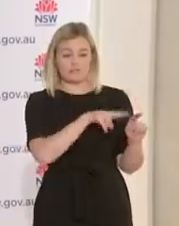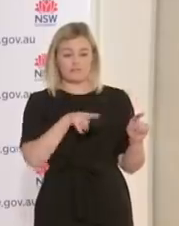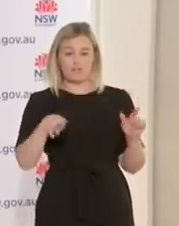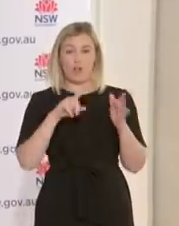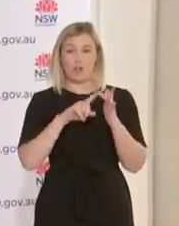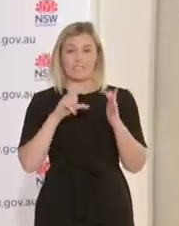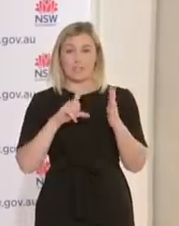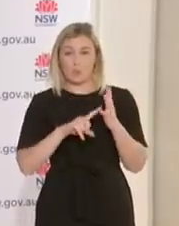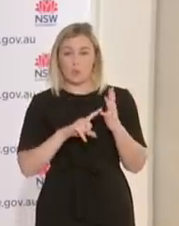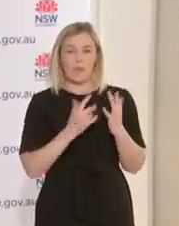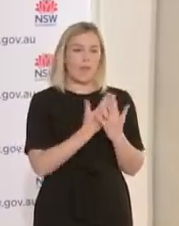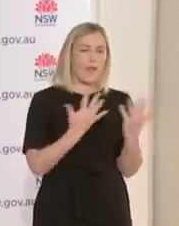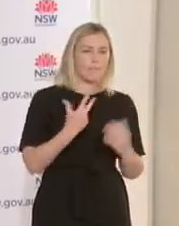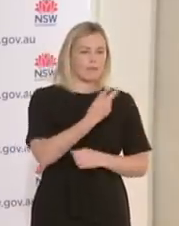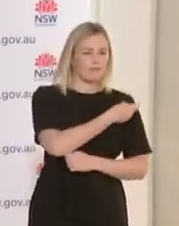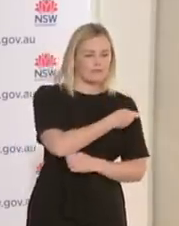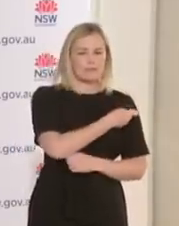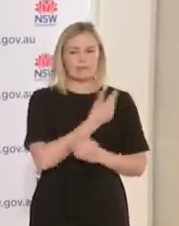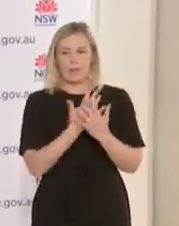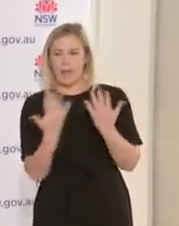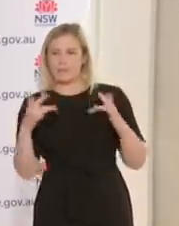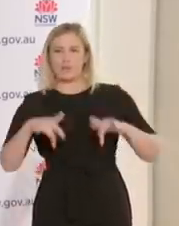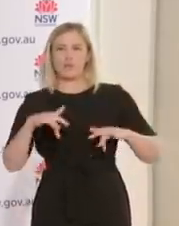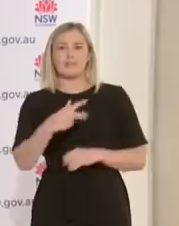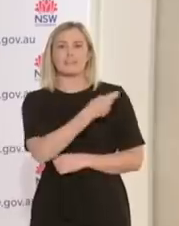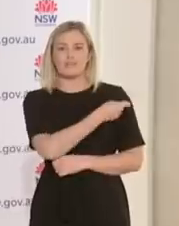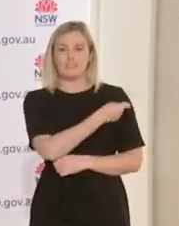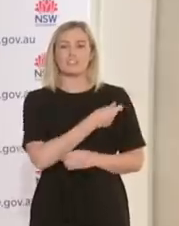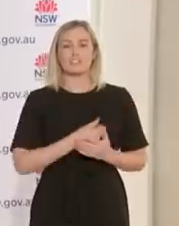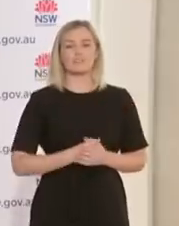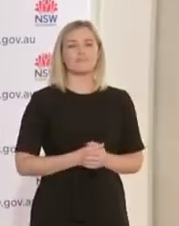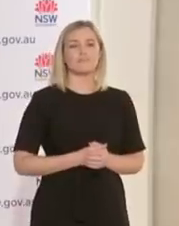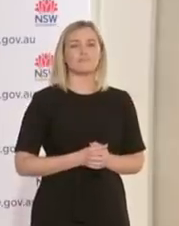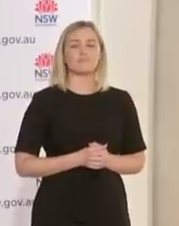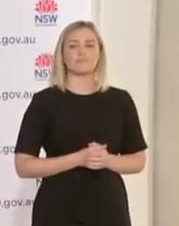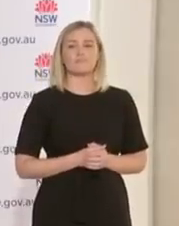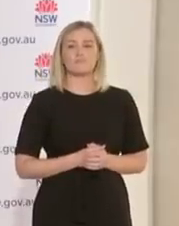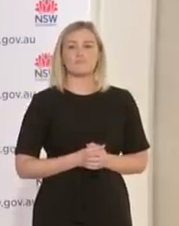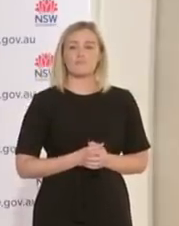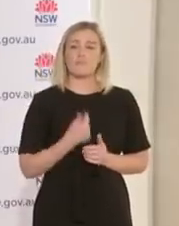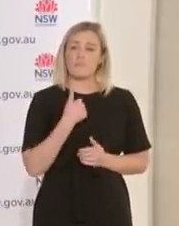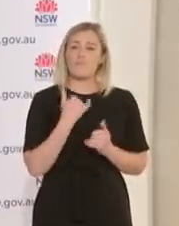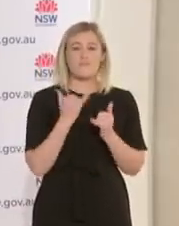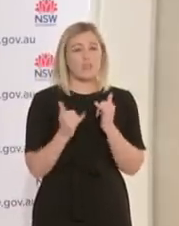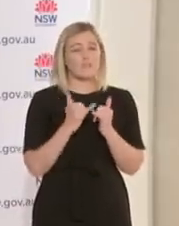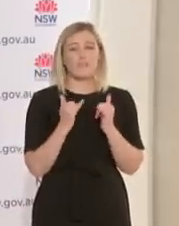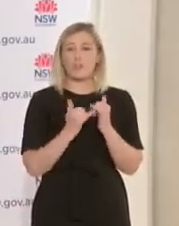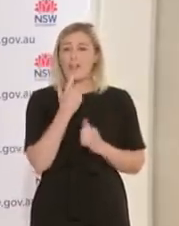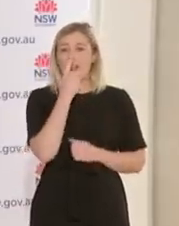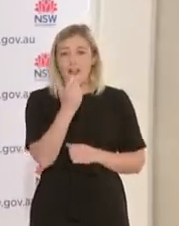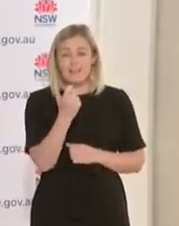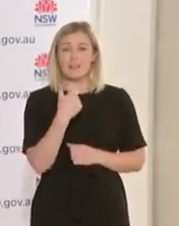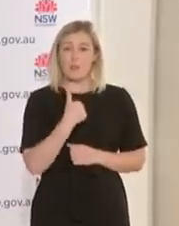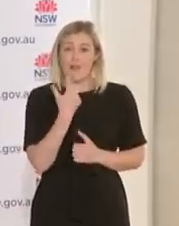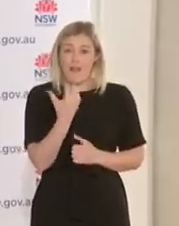it really is to emphasise the fact that we are in a very privileged position that we have access to very effective vaccines and we know they work